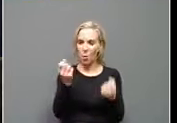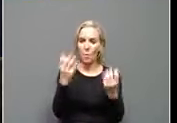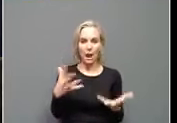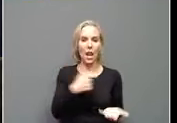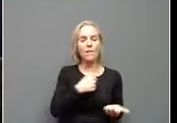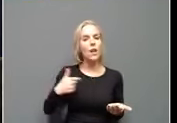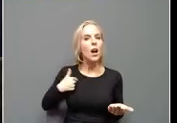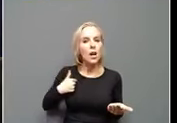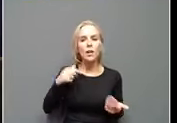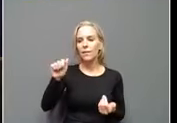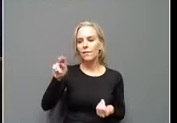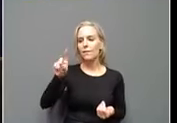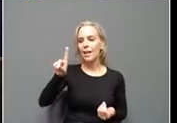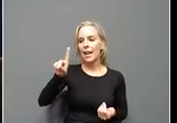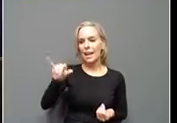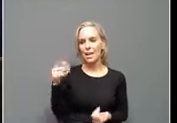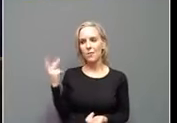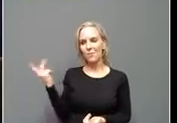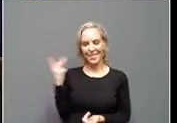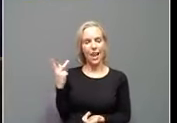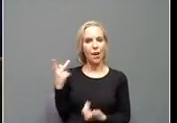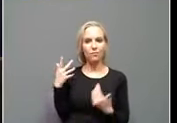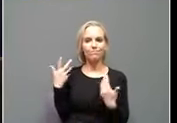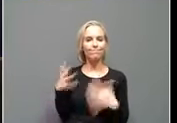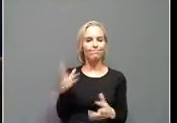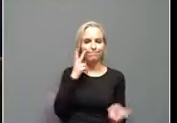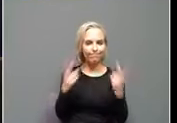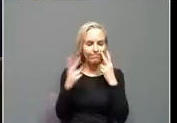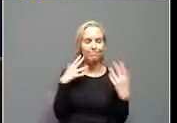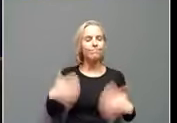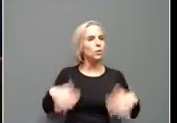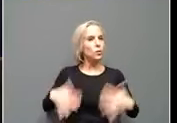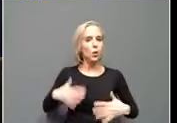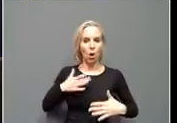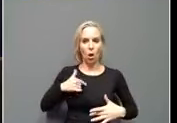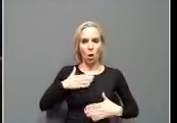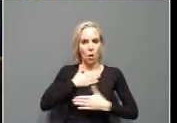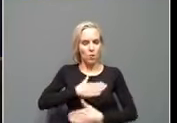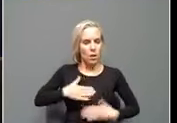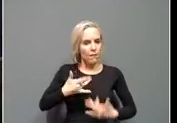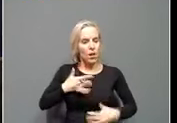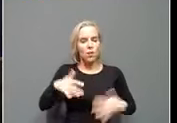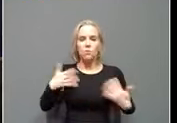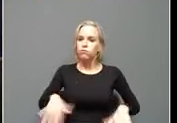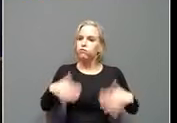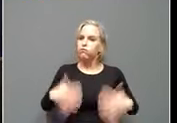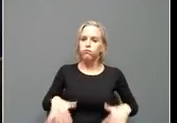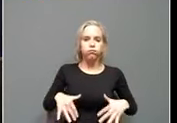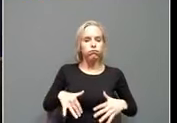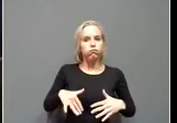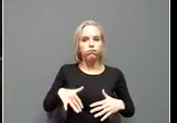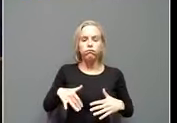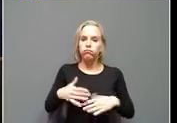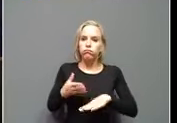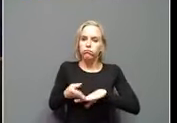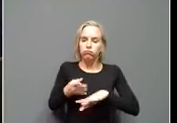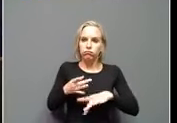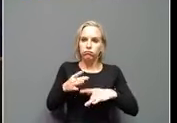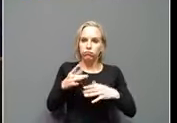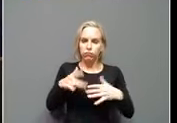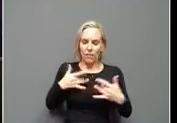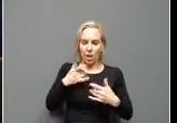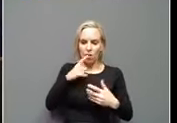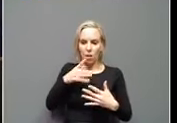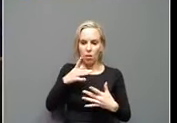Andy and myself included, saw our appreciation grow even more during this past year. From fostering a love of